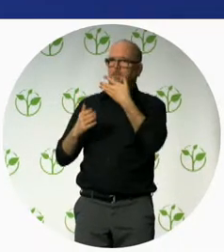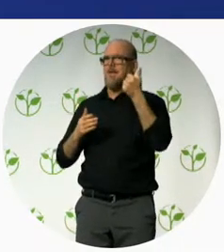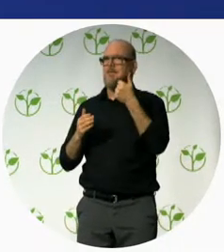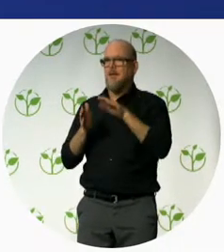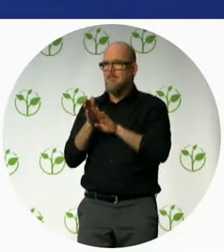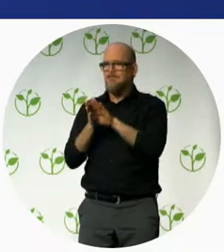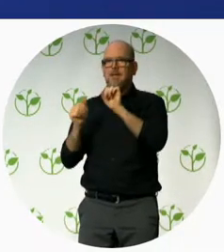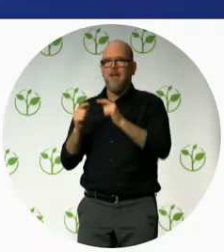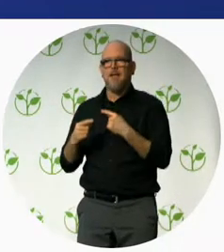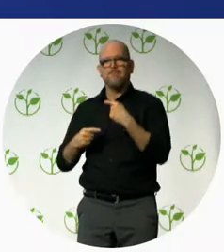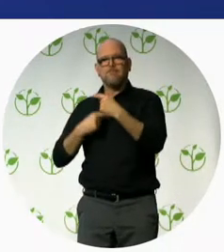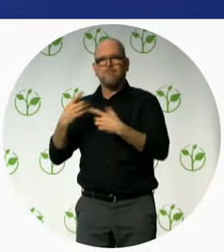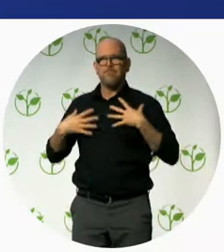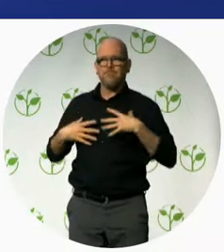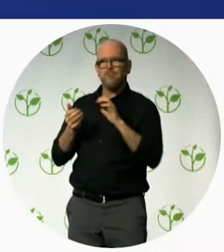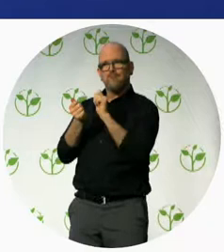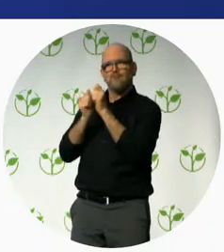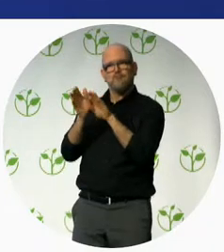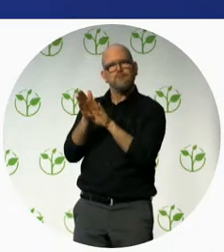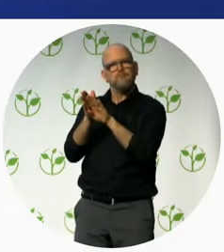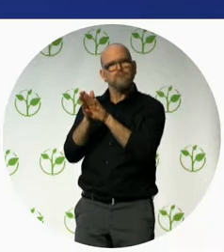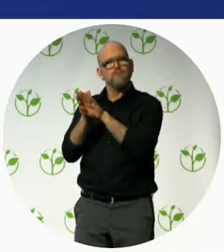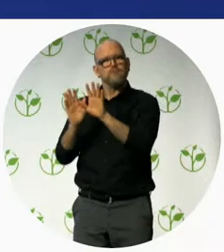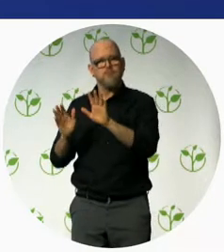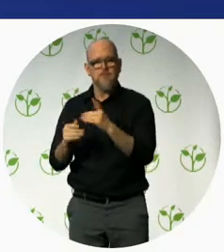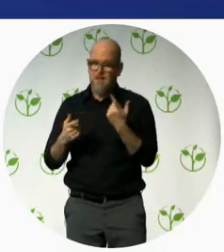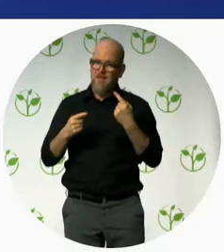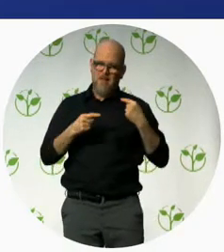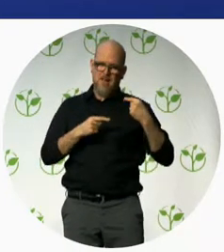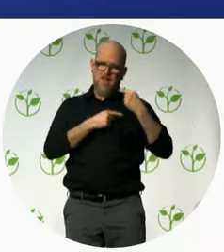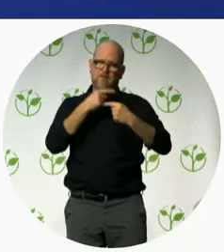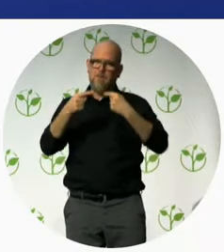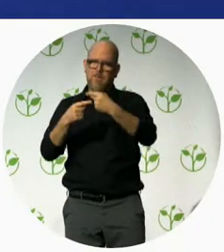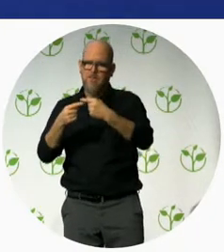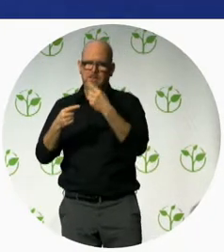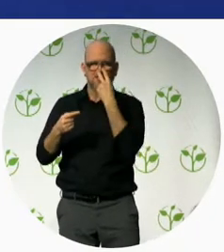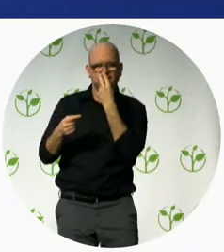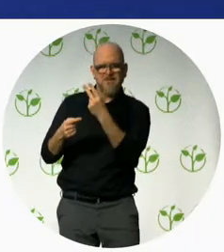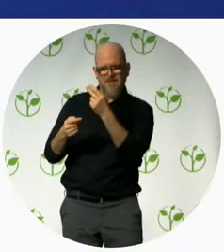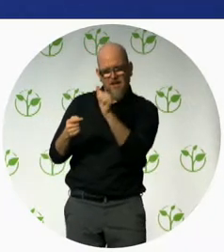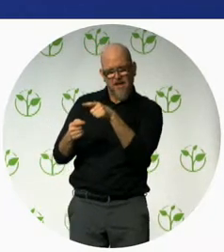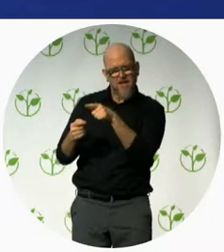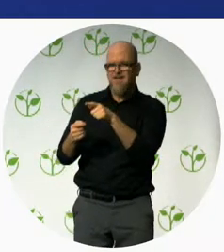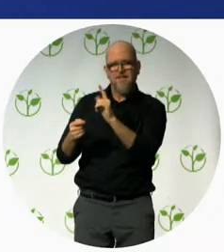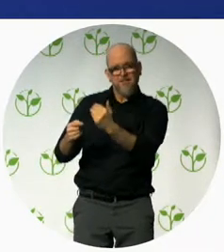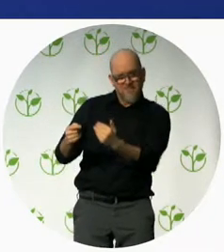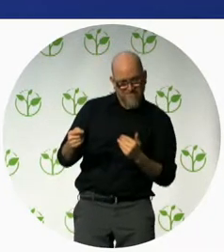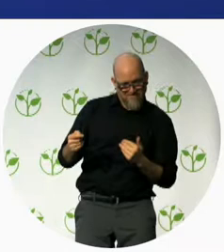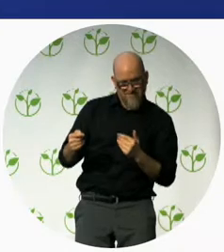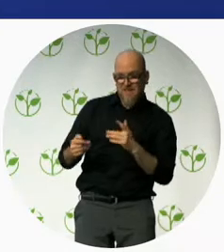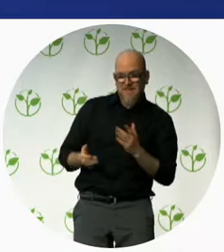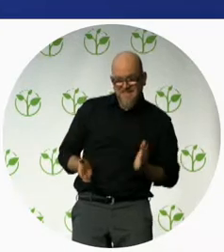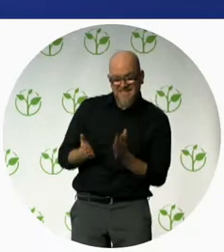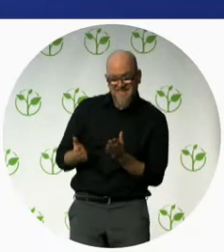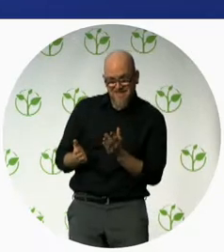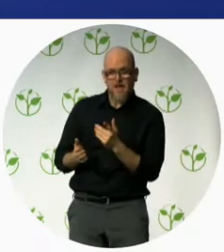the children to to to develop to the full potentials our problem is especially in